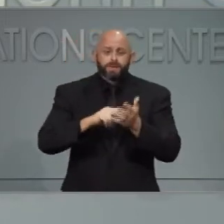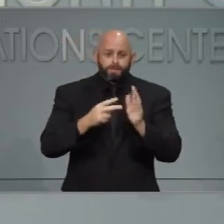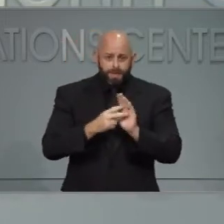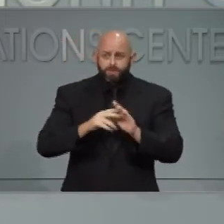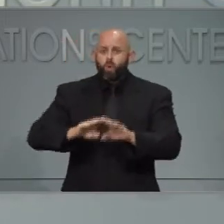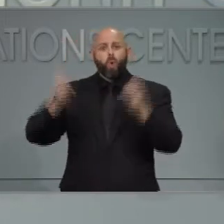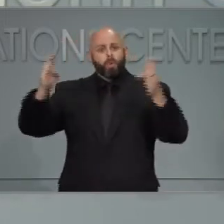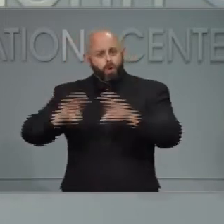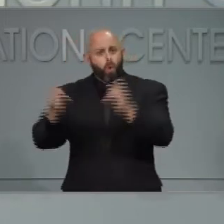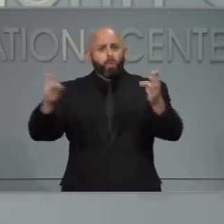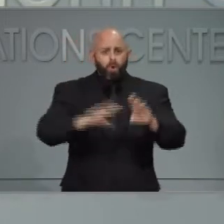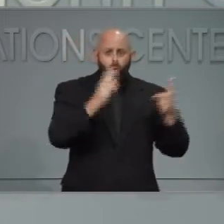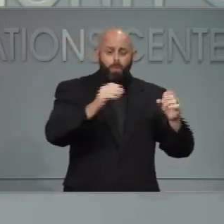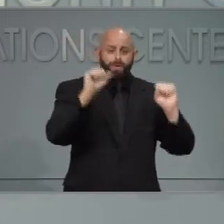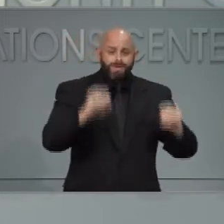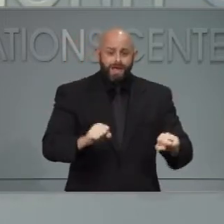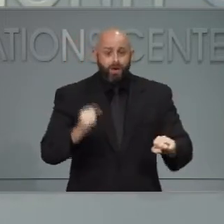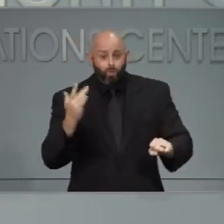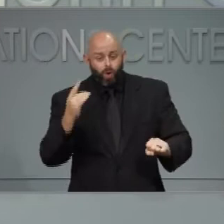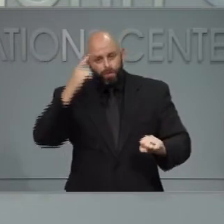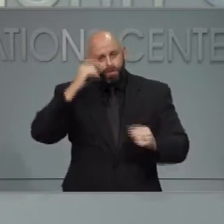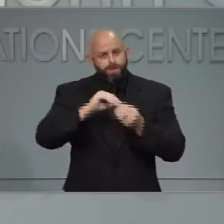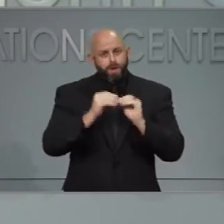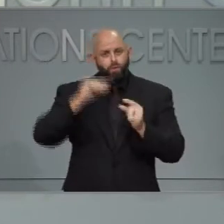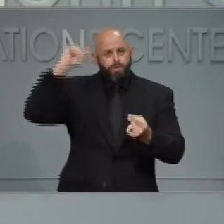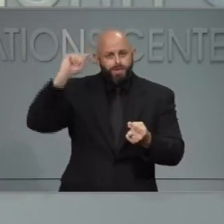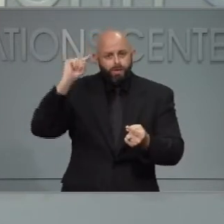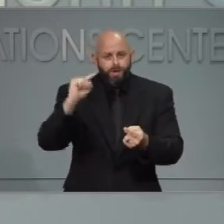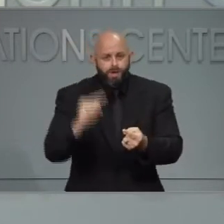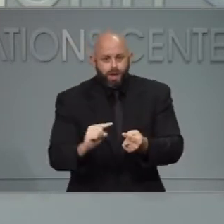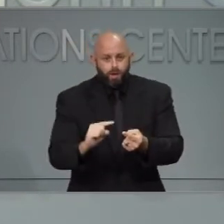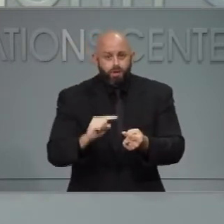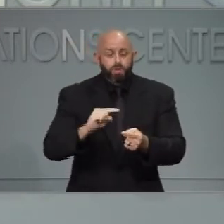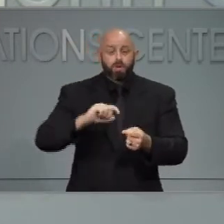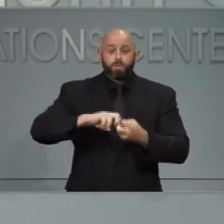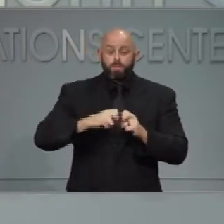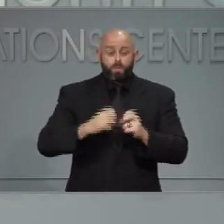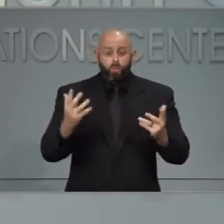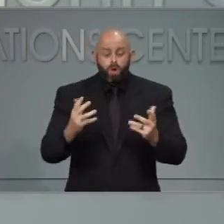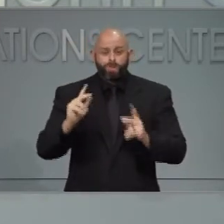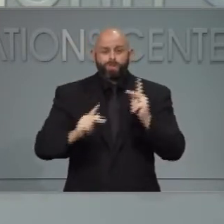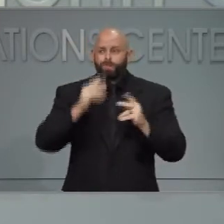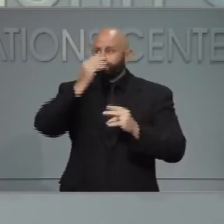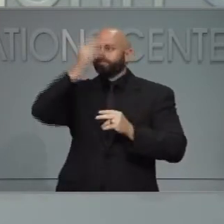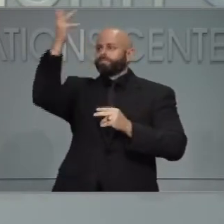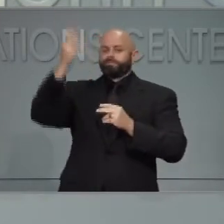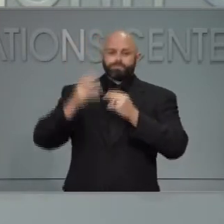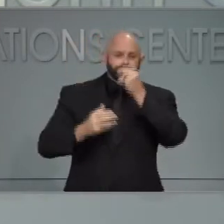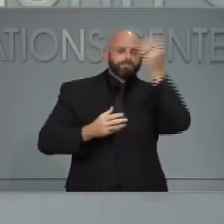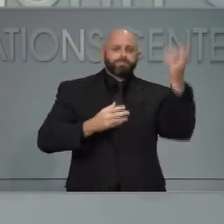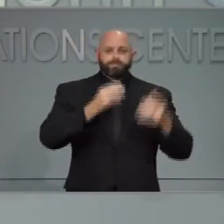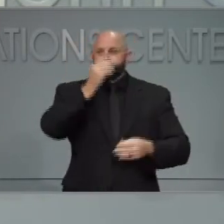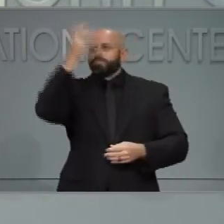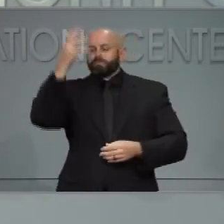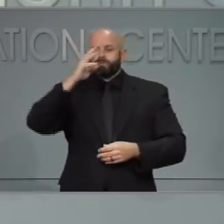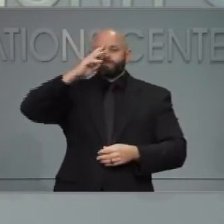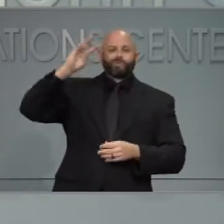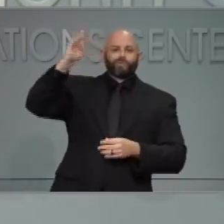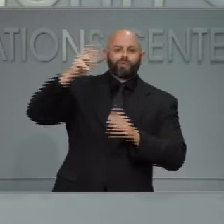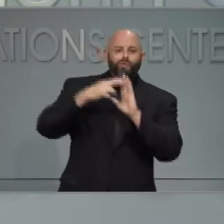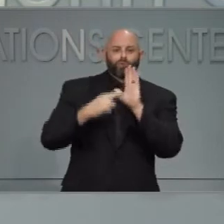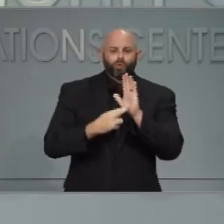open. The problem is if people don't do things to slow the spread, like wearing a mask and social distancing,